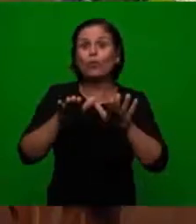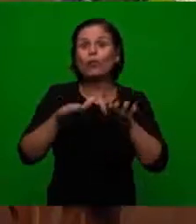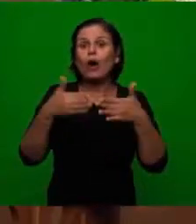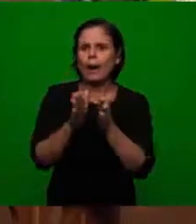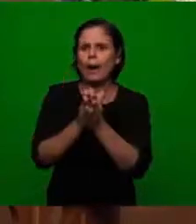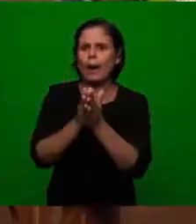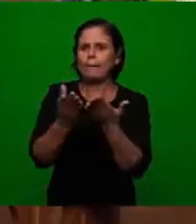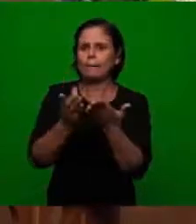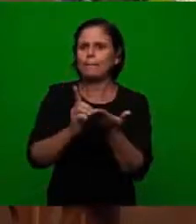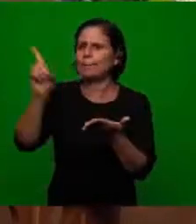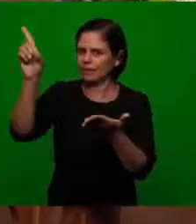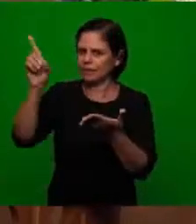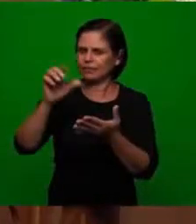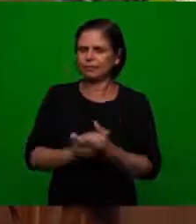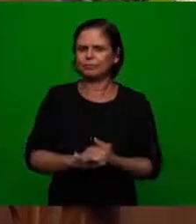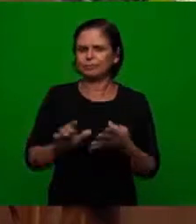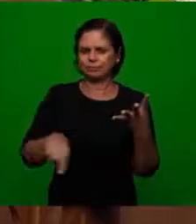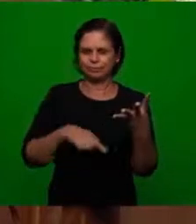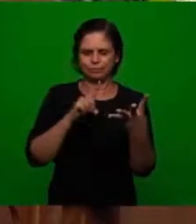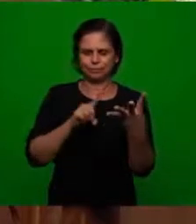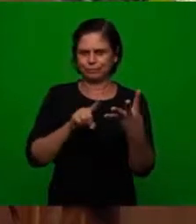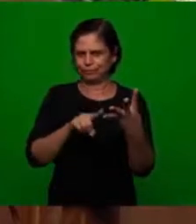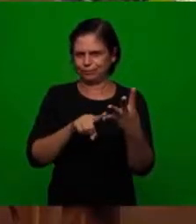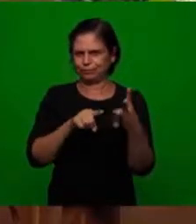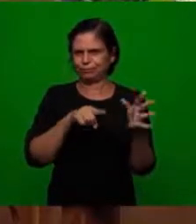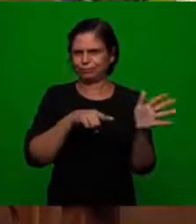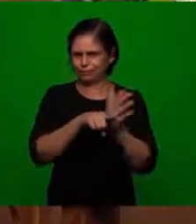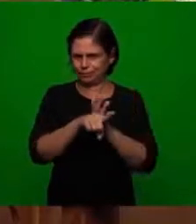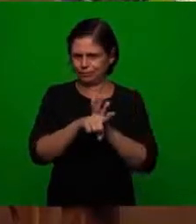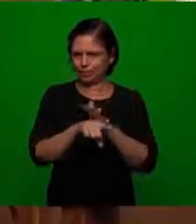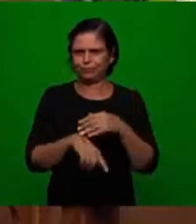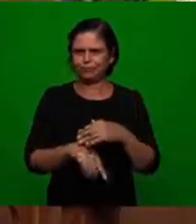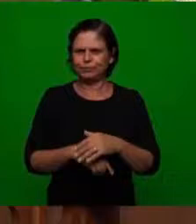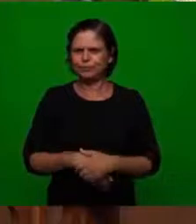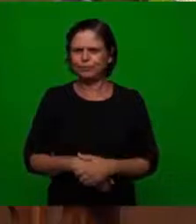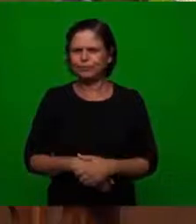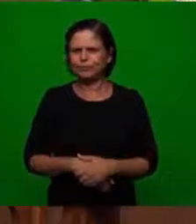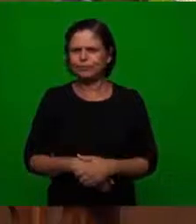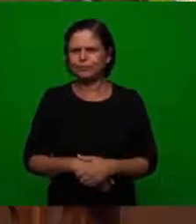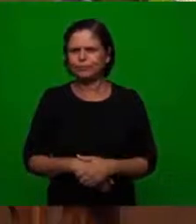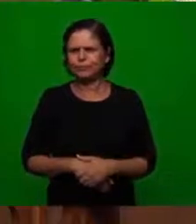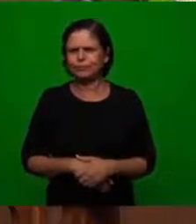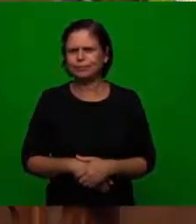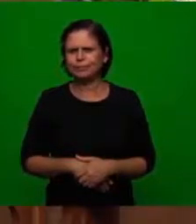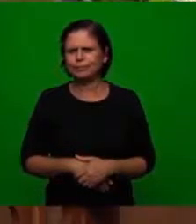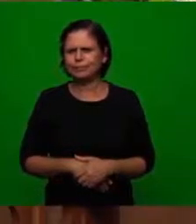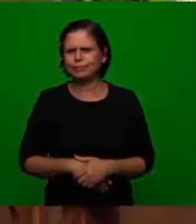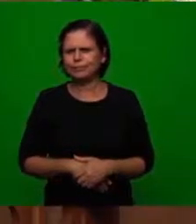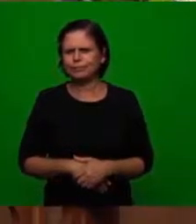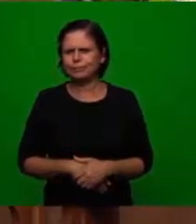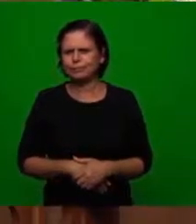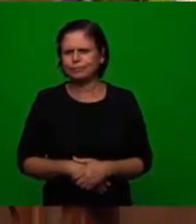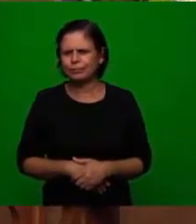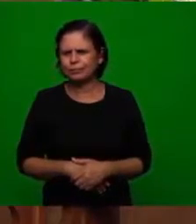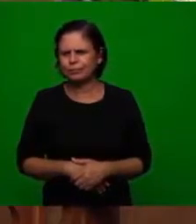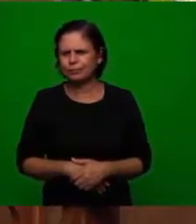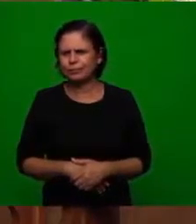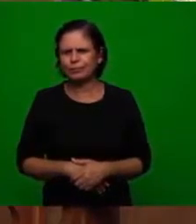emphasis is to the word so now in the fourth question the fourth question the opposition